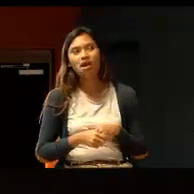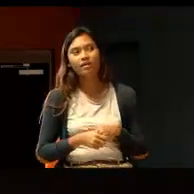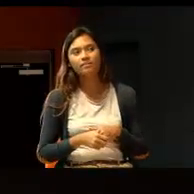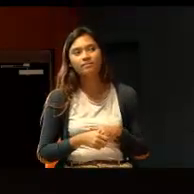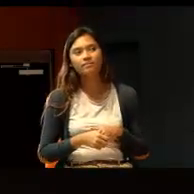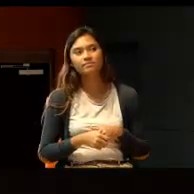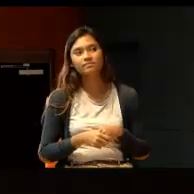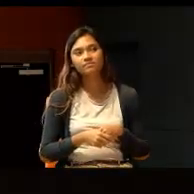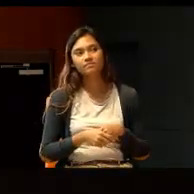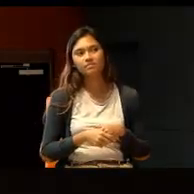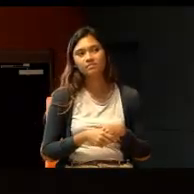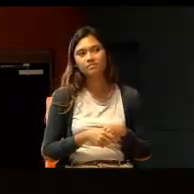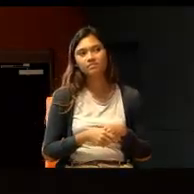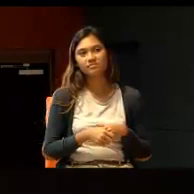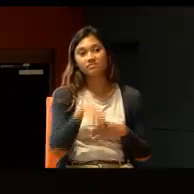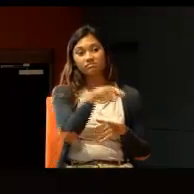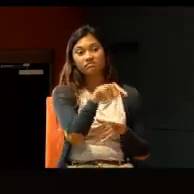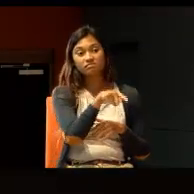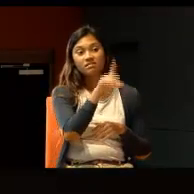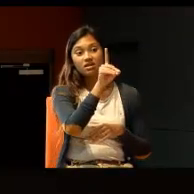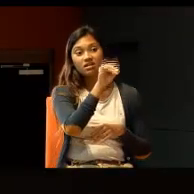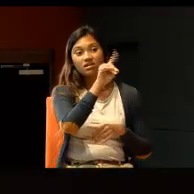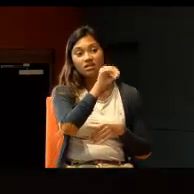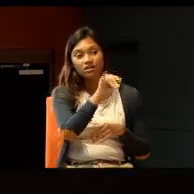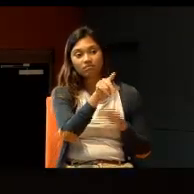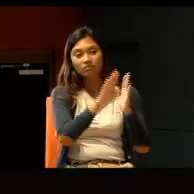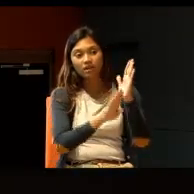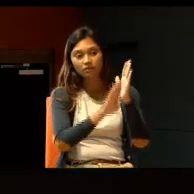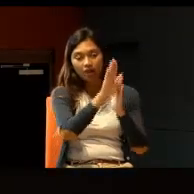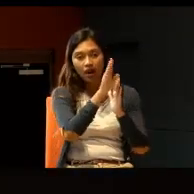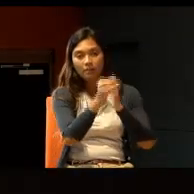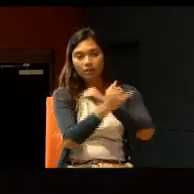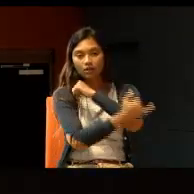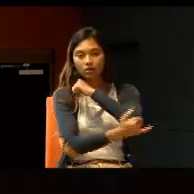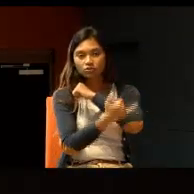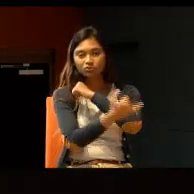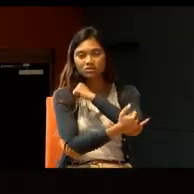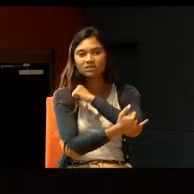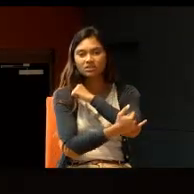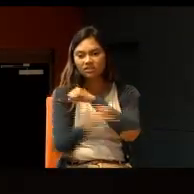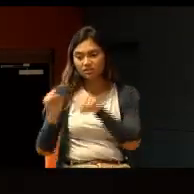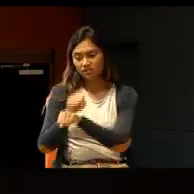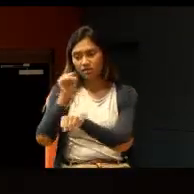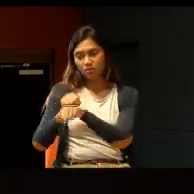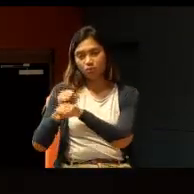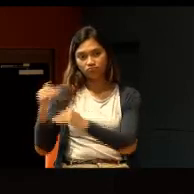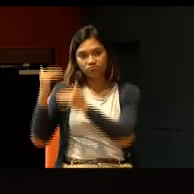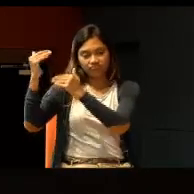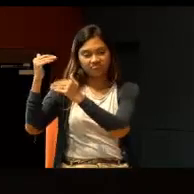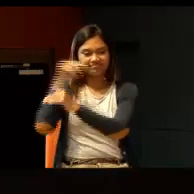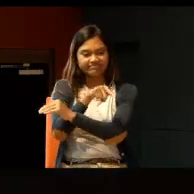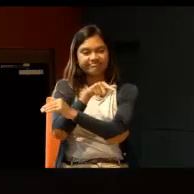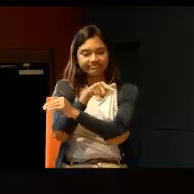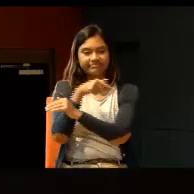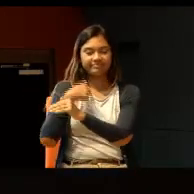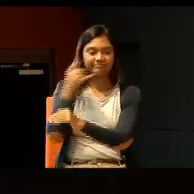It is a developing country, very different from Singapore. I will lower my standard of living, things like that. But